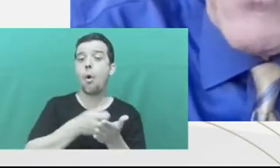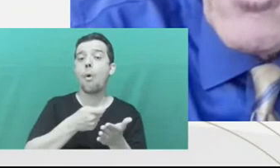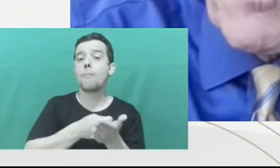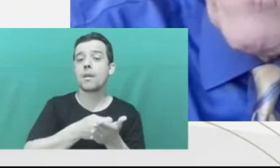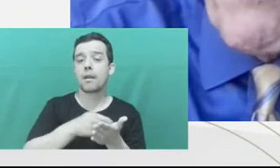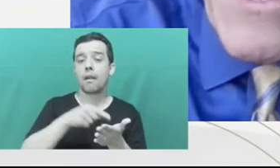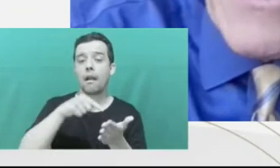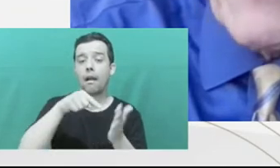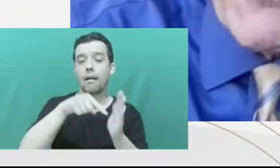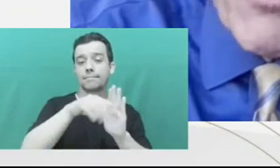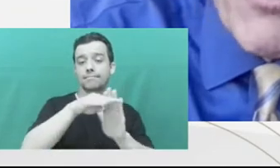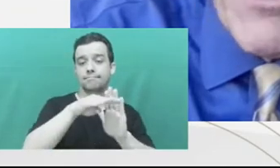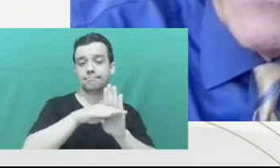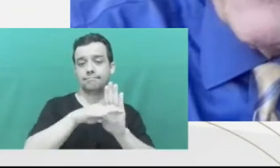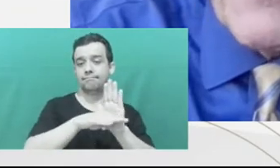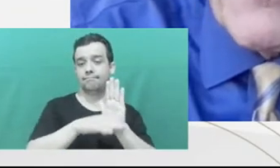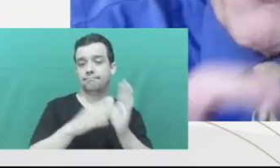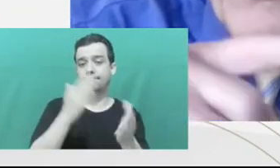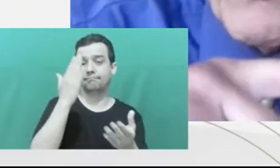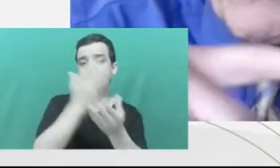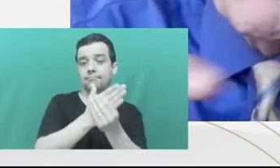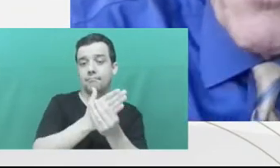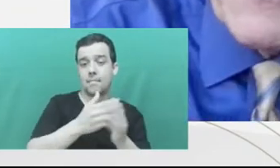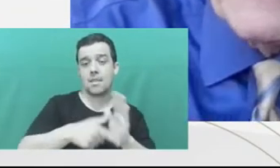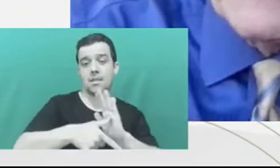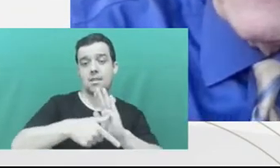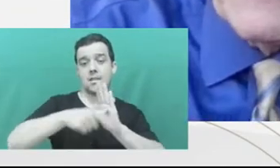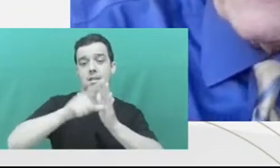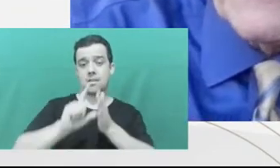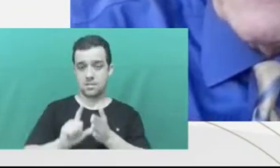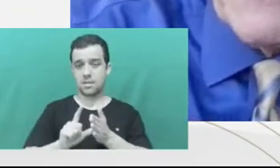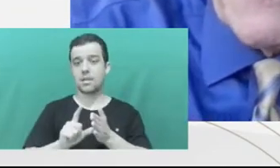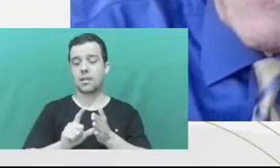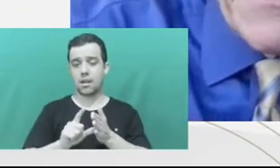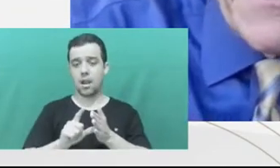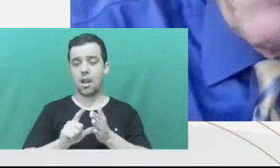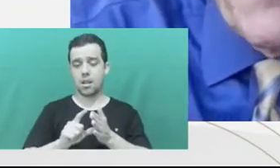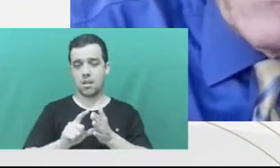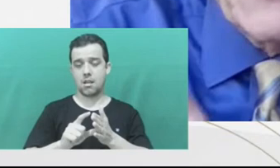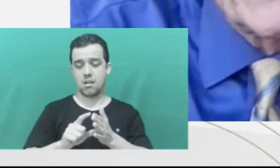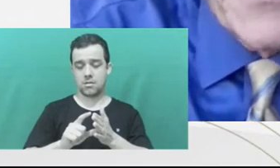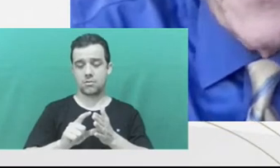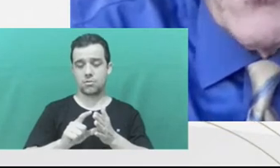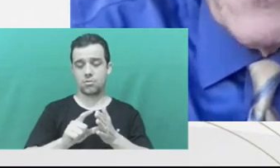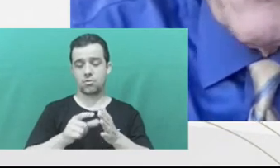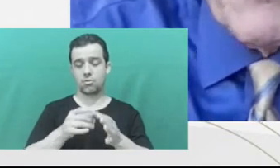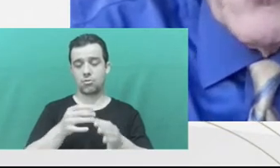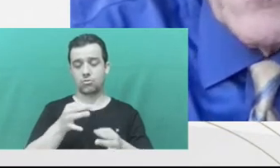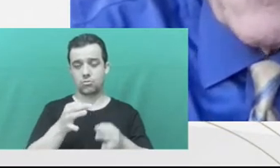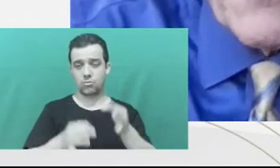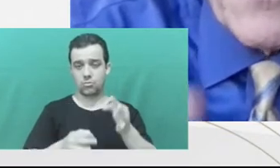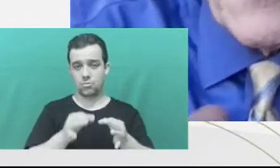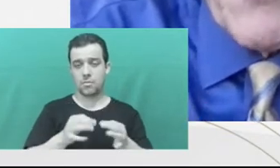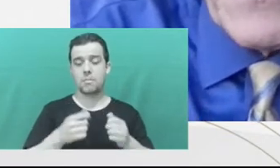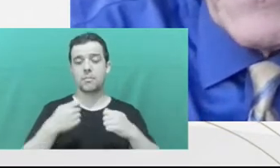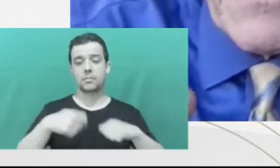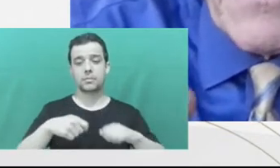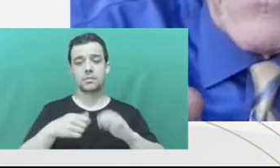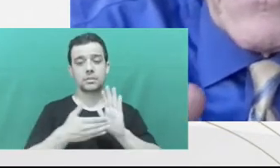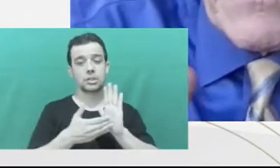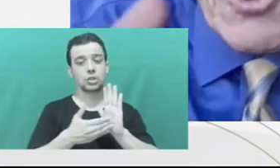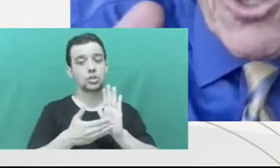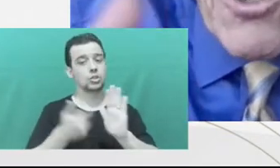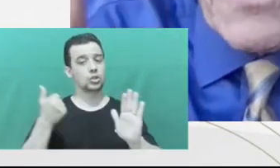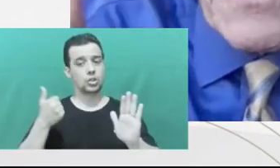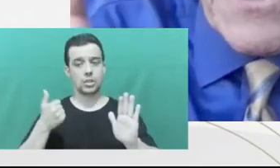I think there should be a ban on third-party deals. These are genuinely abusive. When a defendant